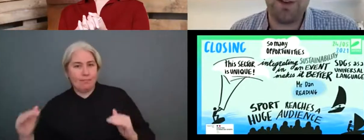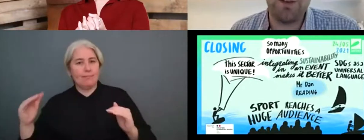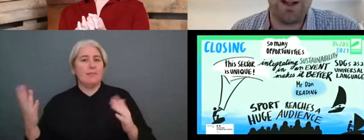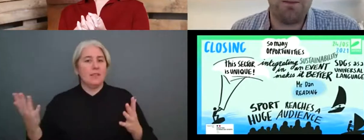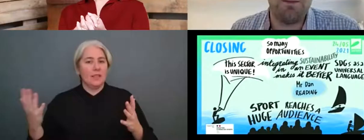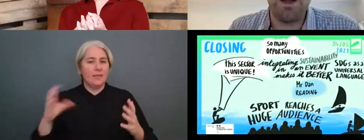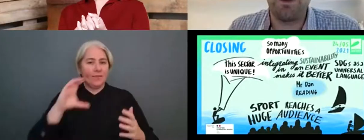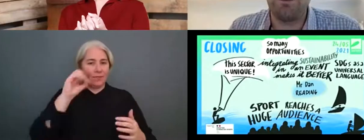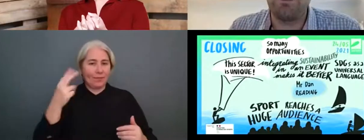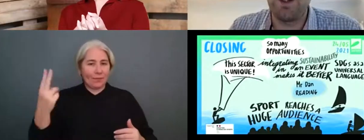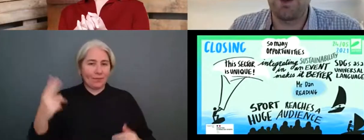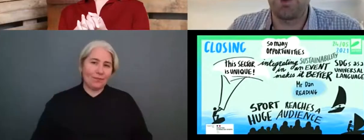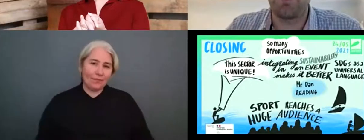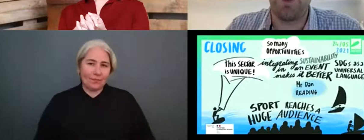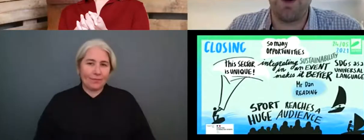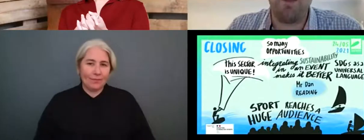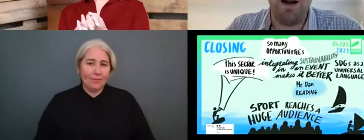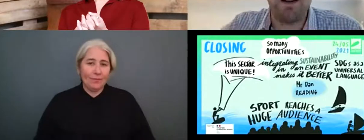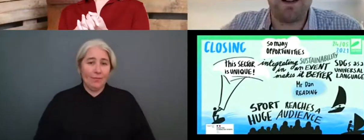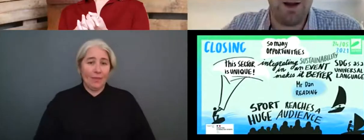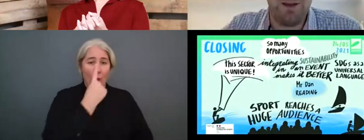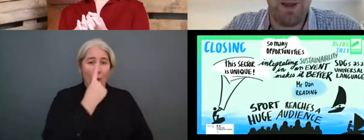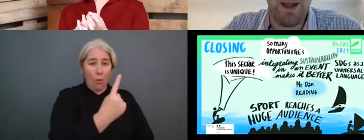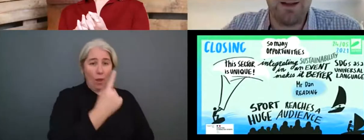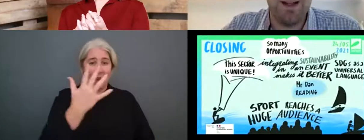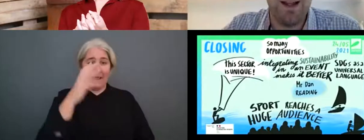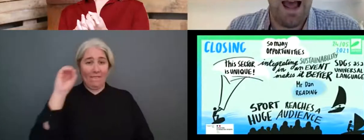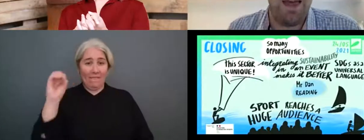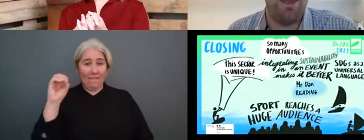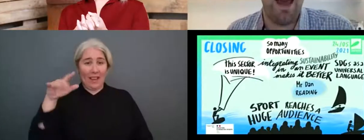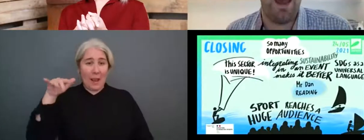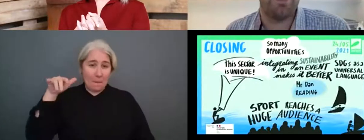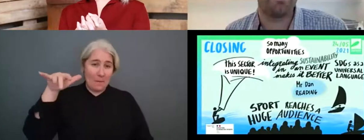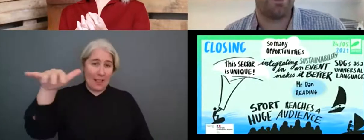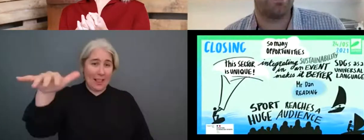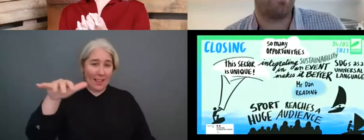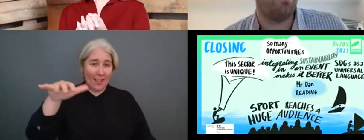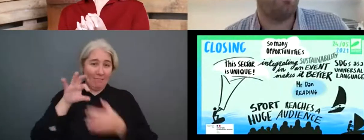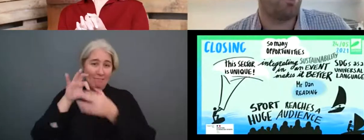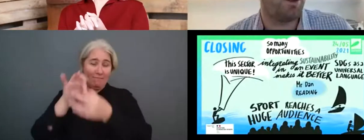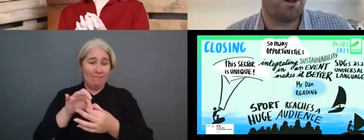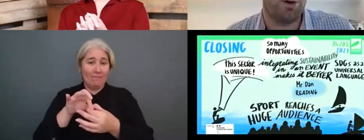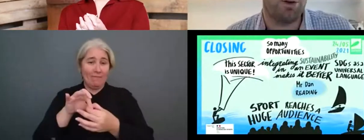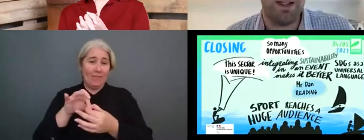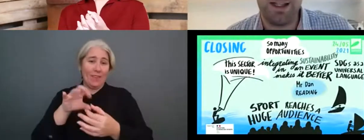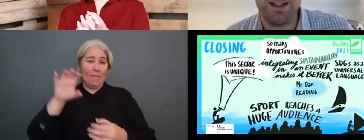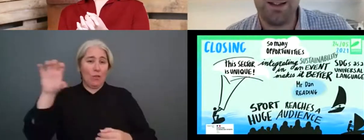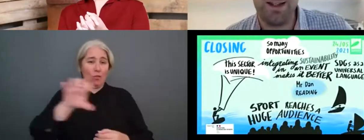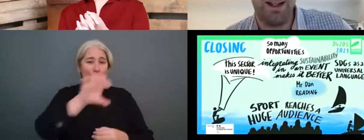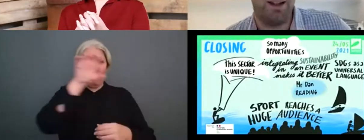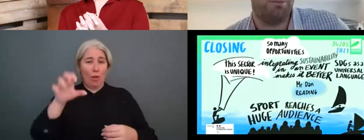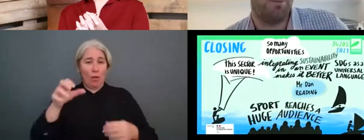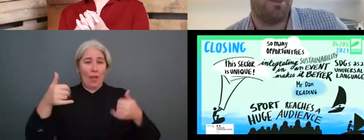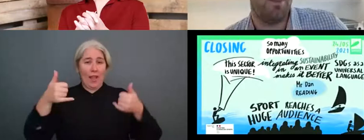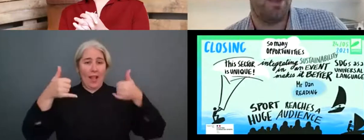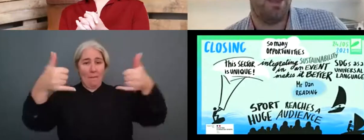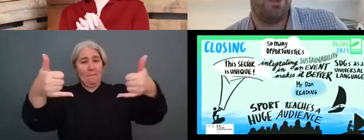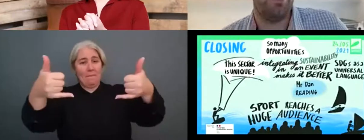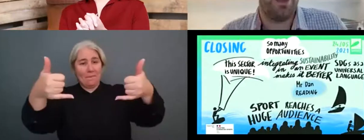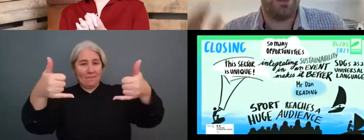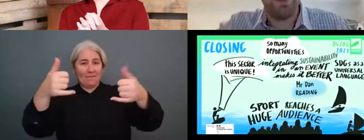150 million Euro America's cup campaign and they're sailing their 40 year old dinghy, um,